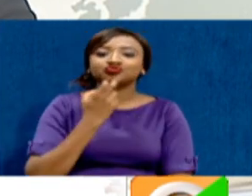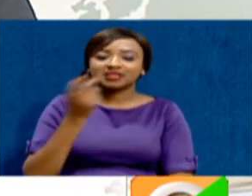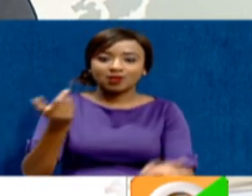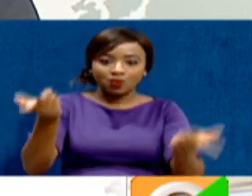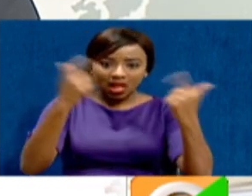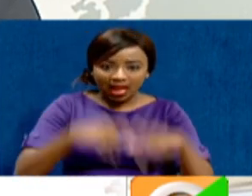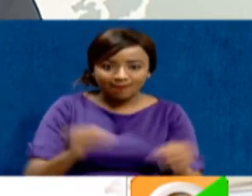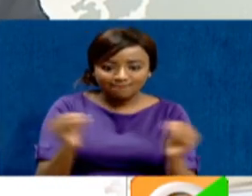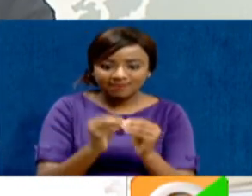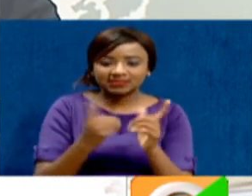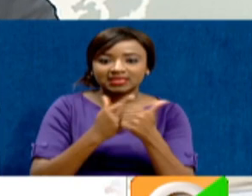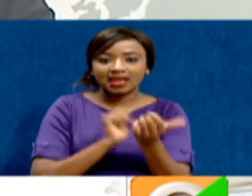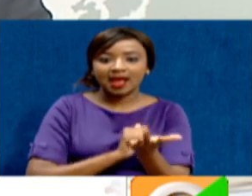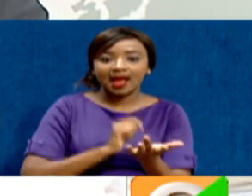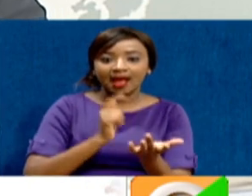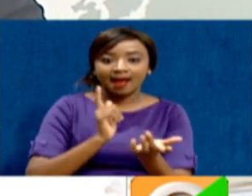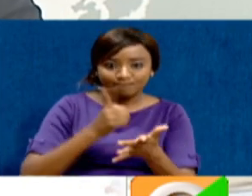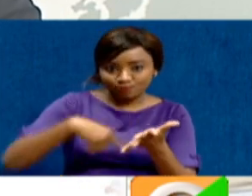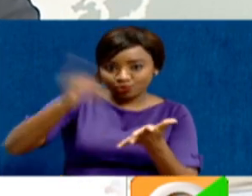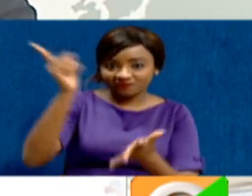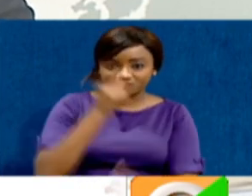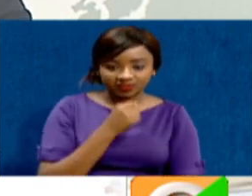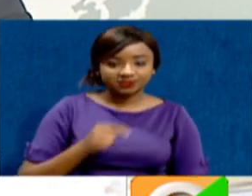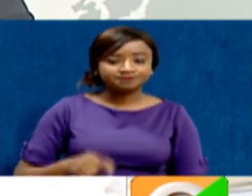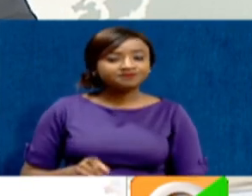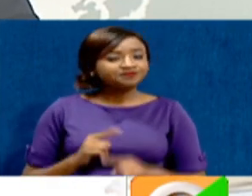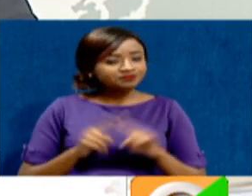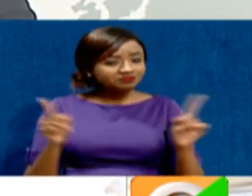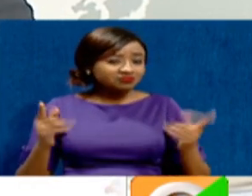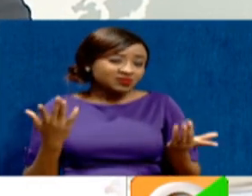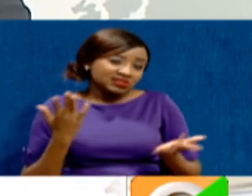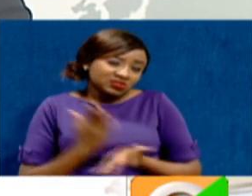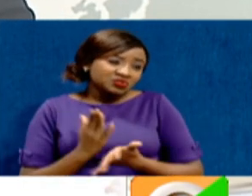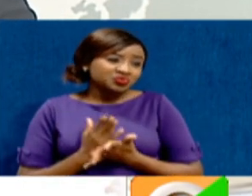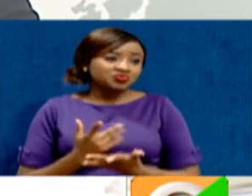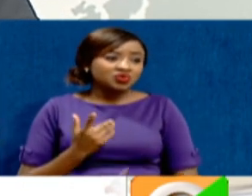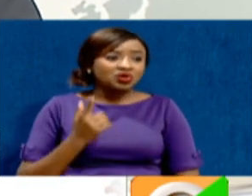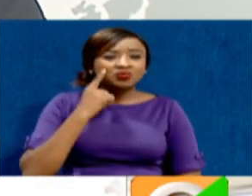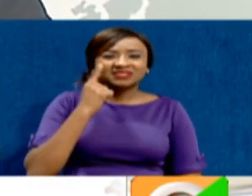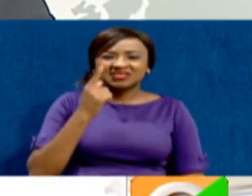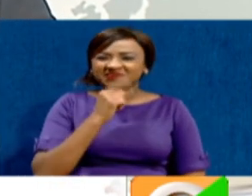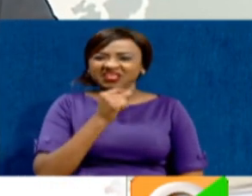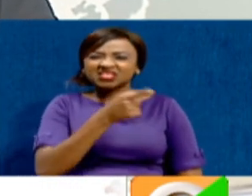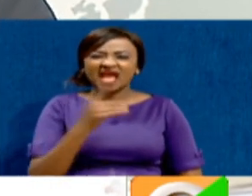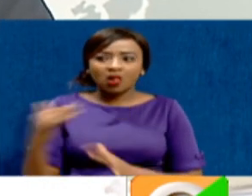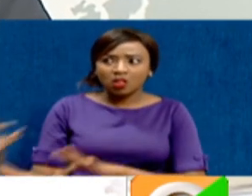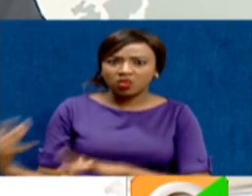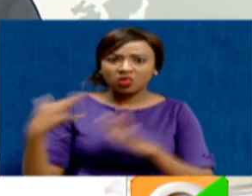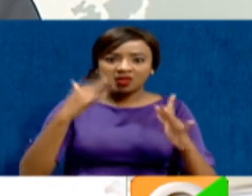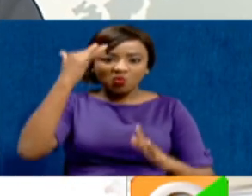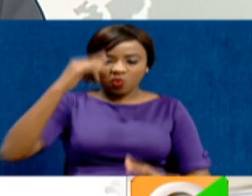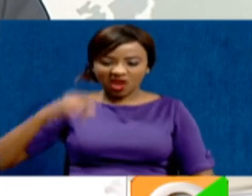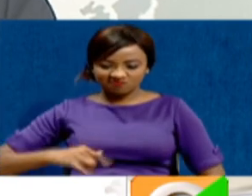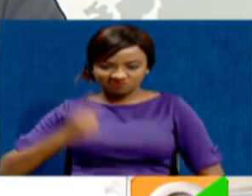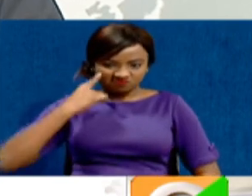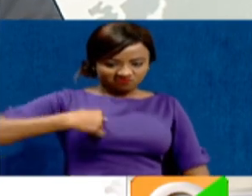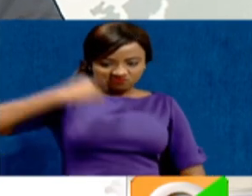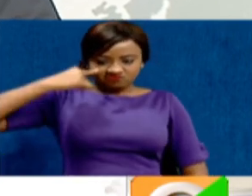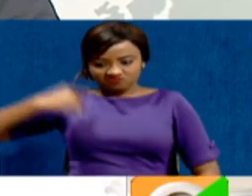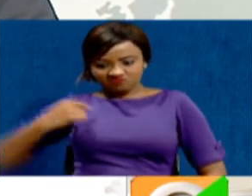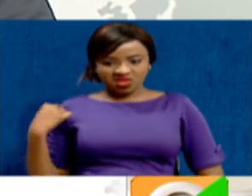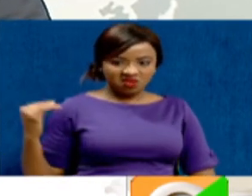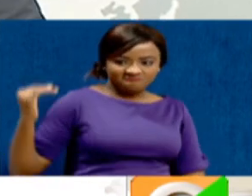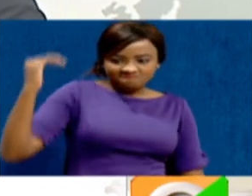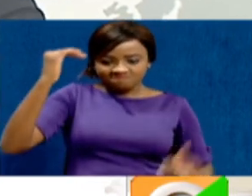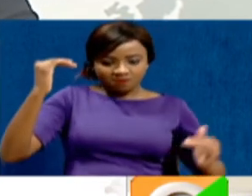reason will prevail because there has been a lot of contestation and a bit of ego wars, if you like it. And hopefully now, the